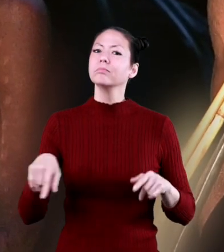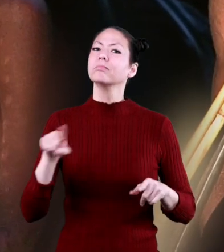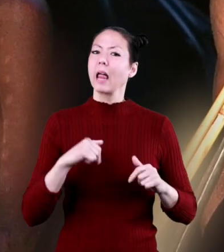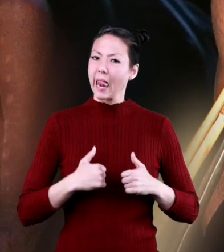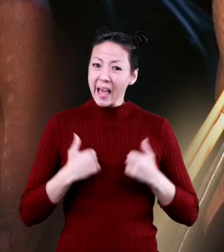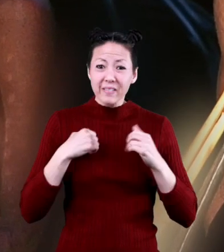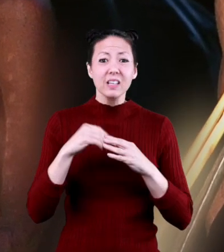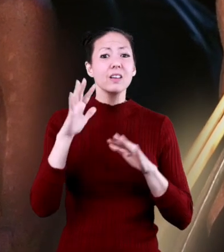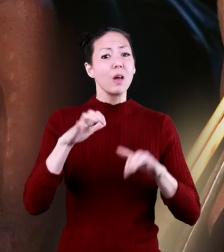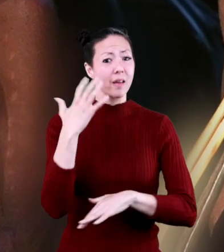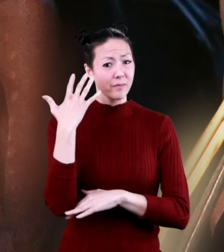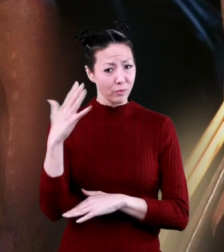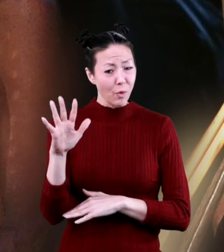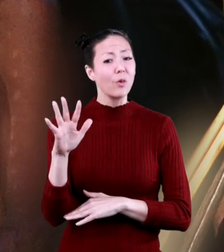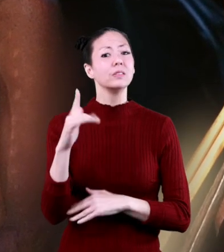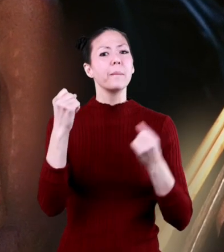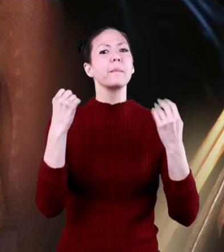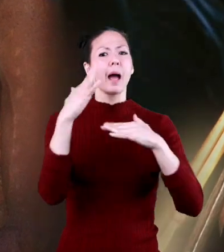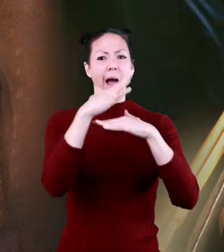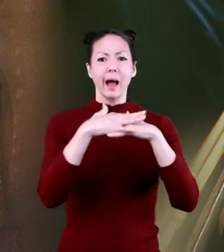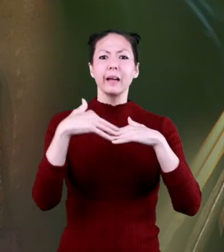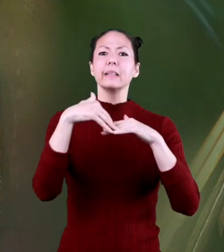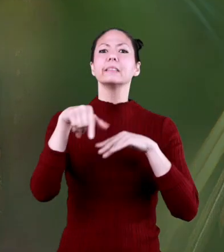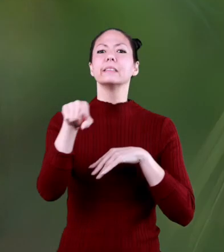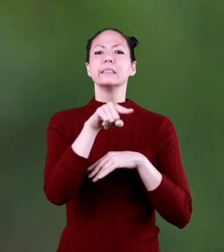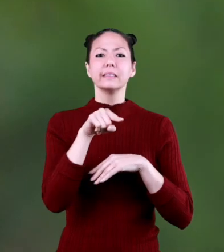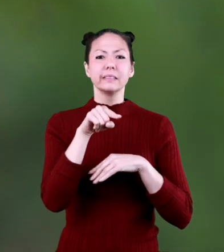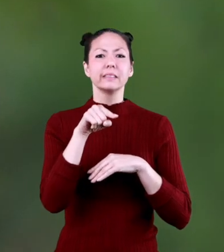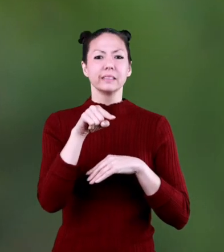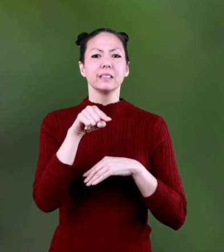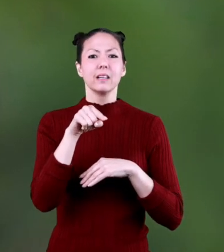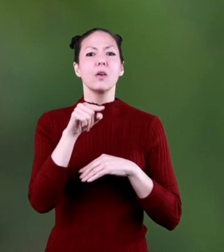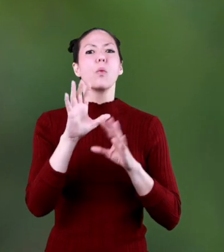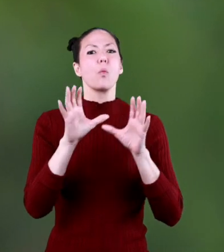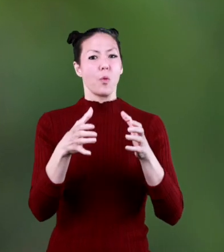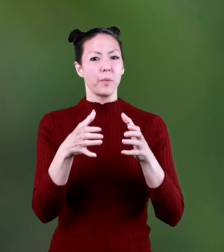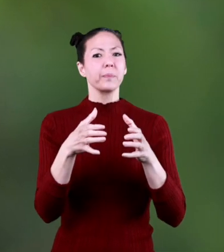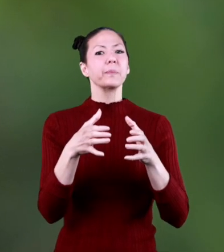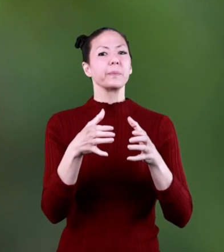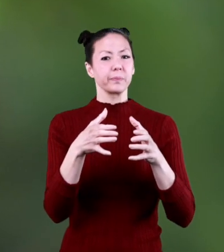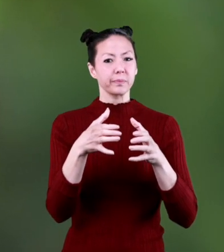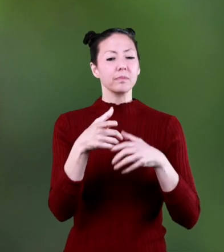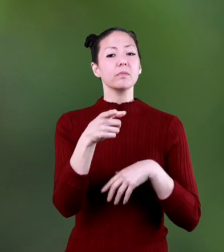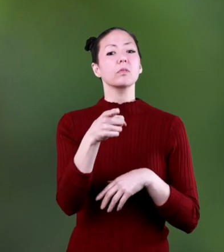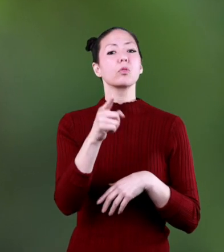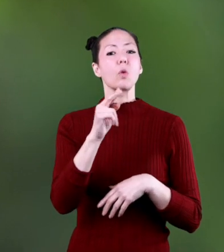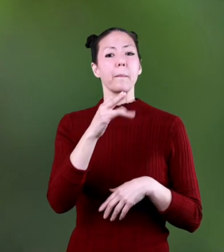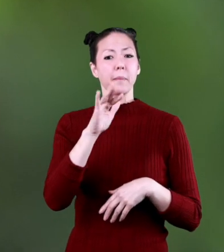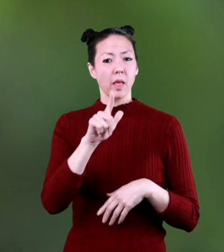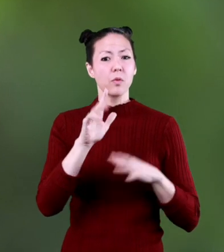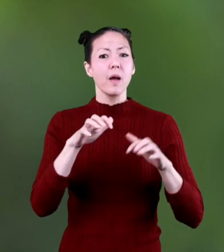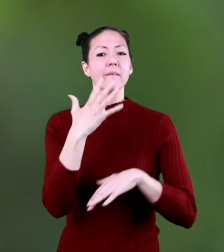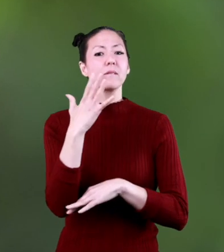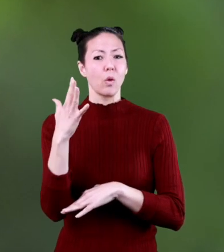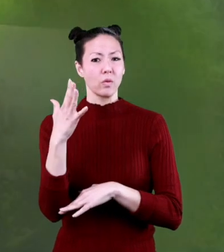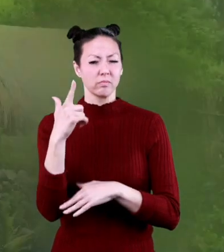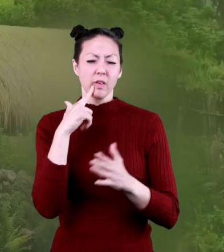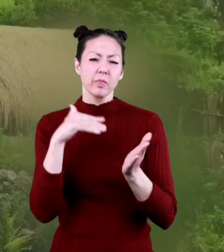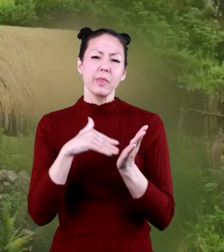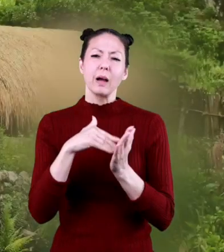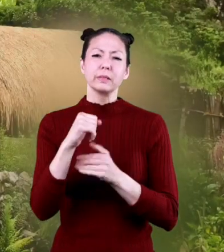also live in the rainforest. Many indigenous groups have been born and lived in the tropical